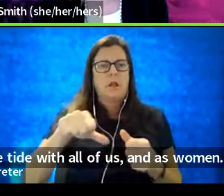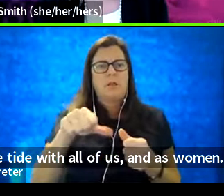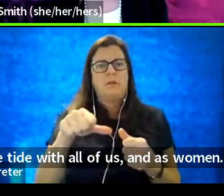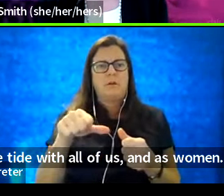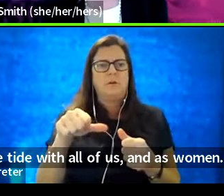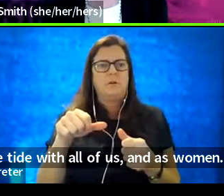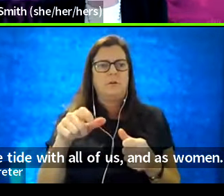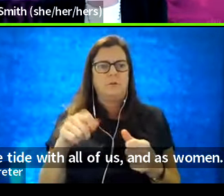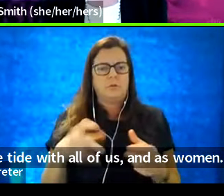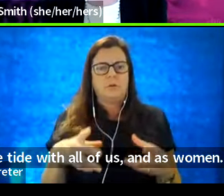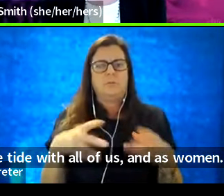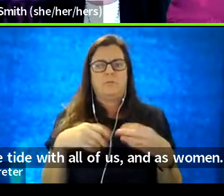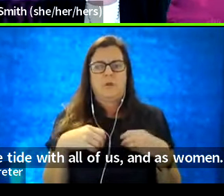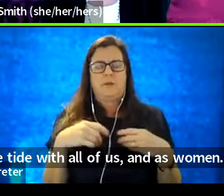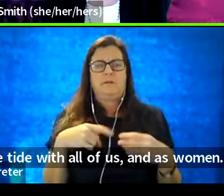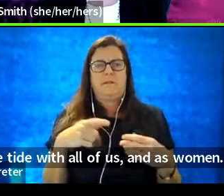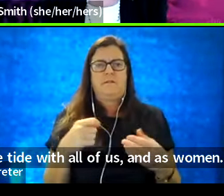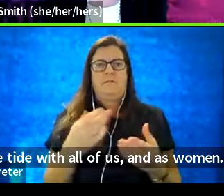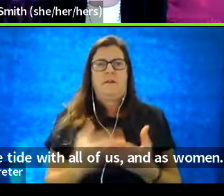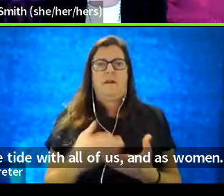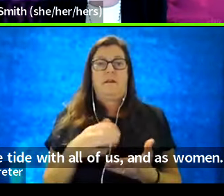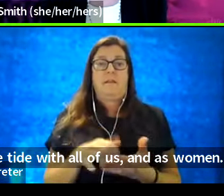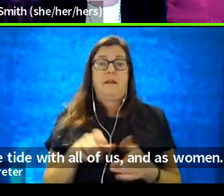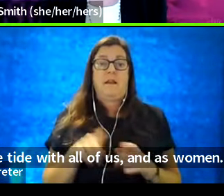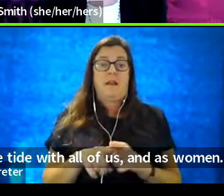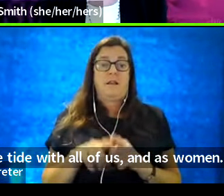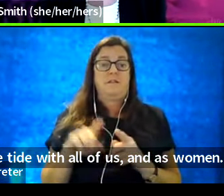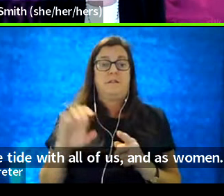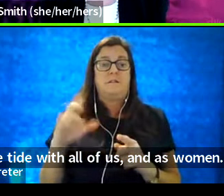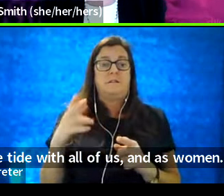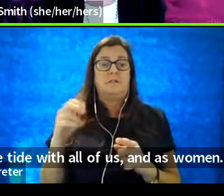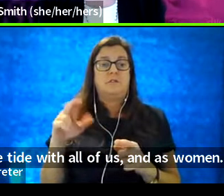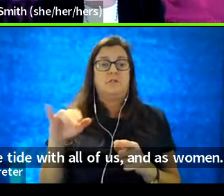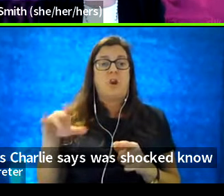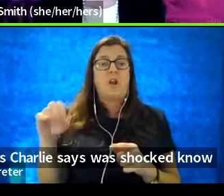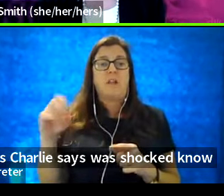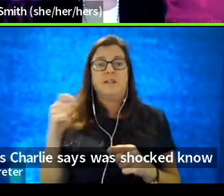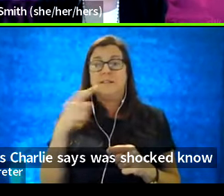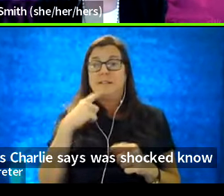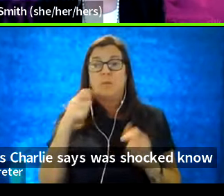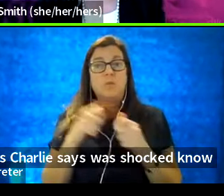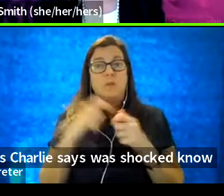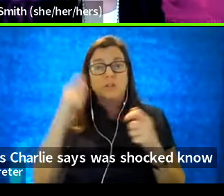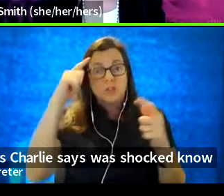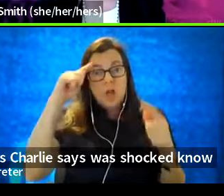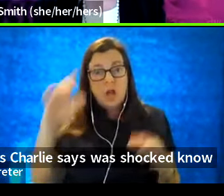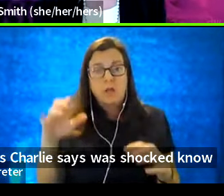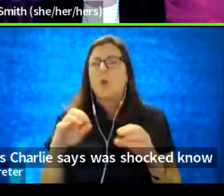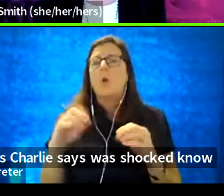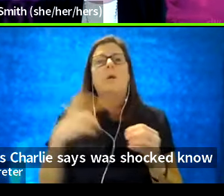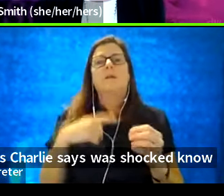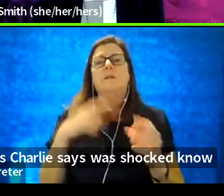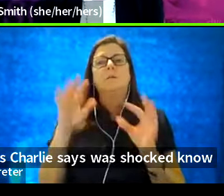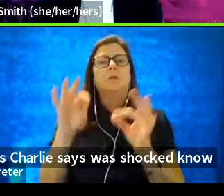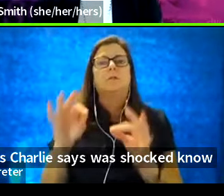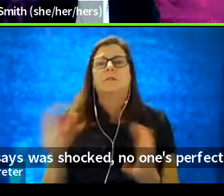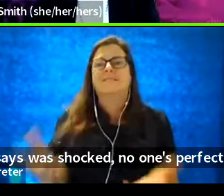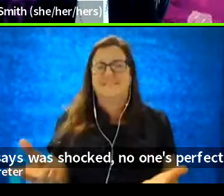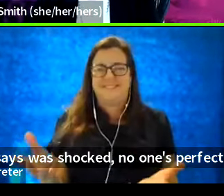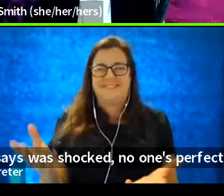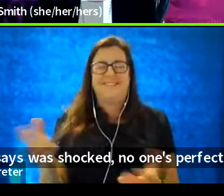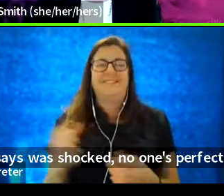to embrace the fact that as Charlie says, with shock, no one's perfect. So, um,